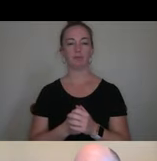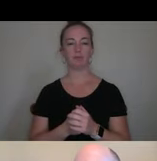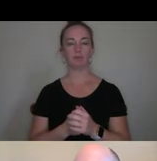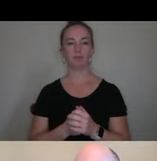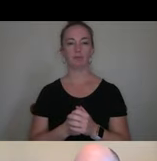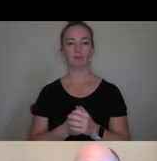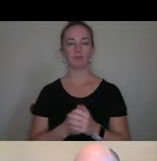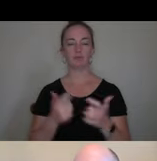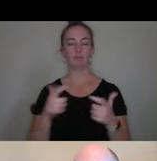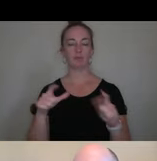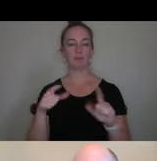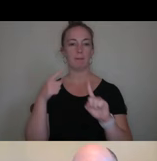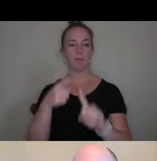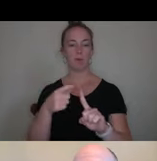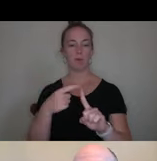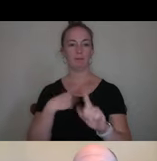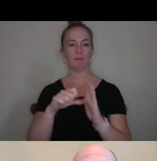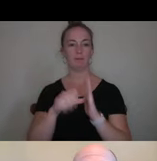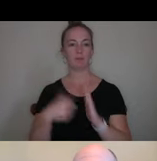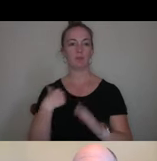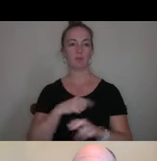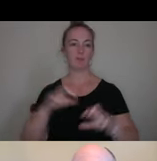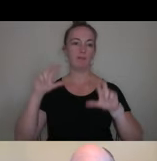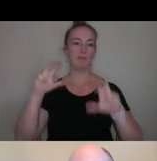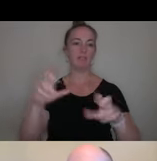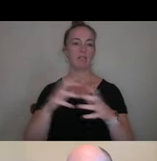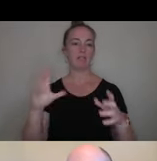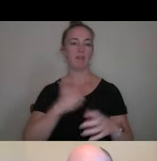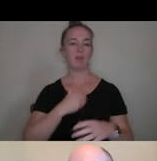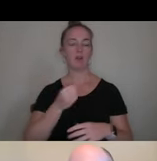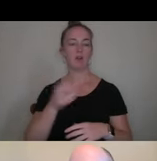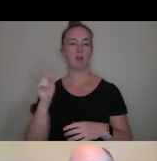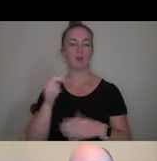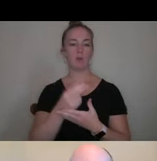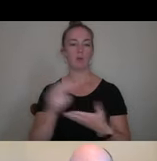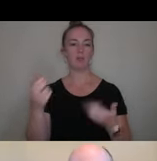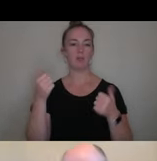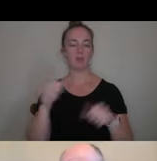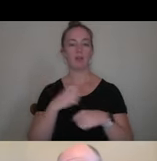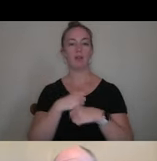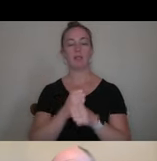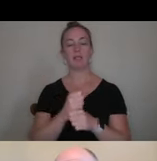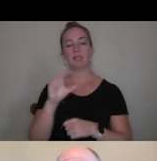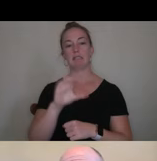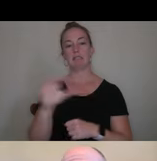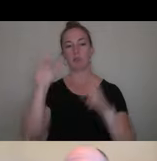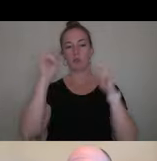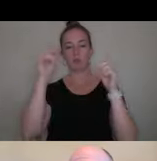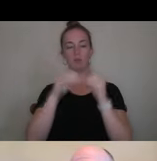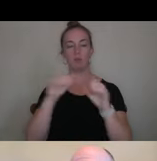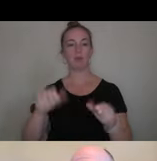A big point I want to make is that we invest a lot of our own resources in trying to make a center education affordable